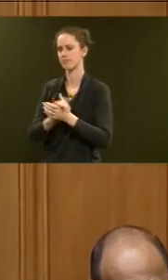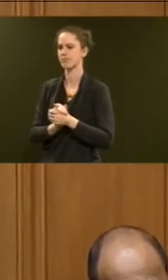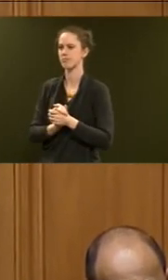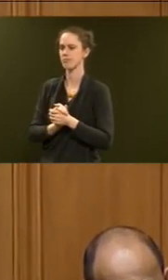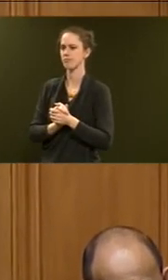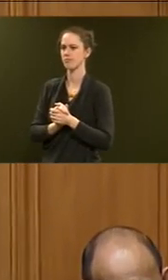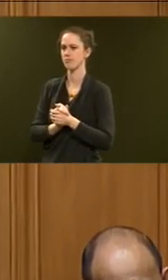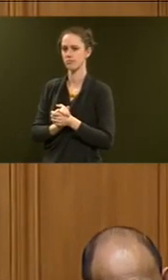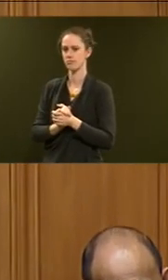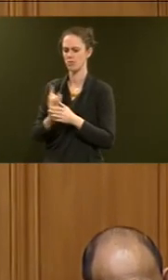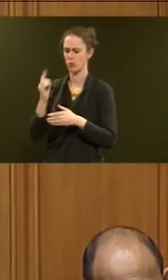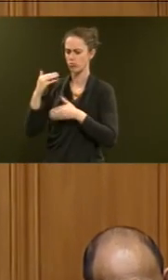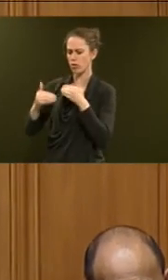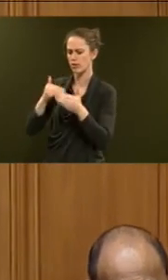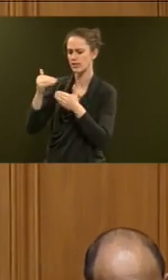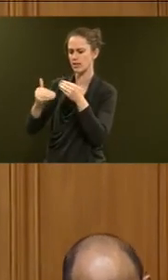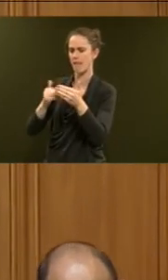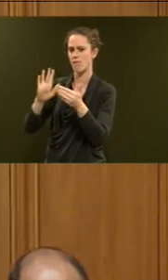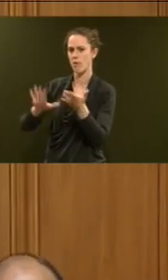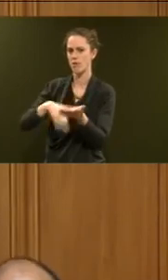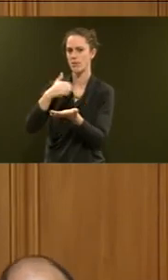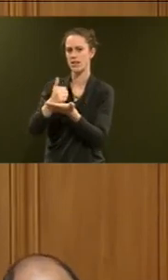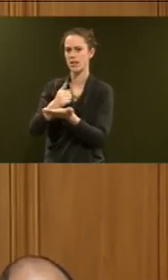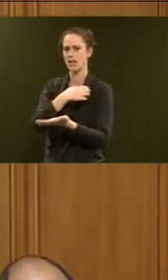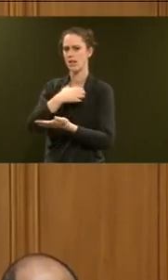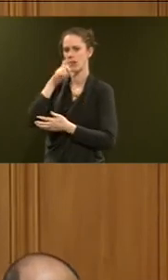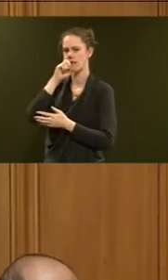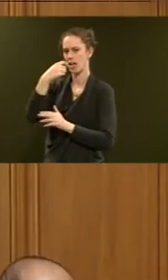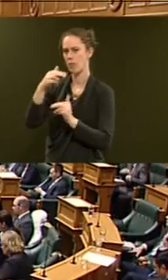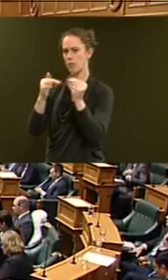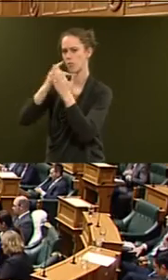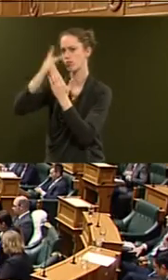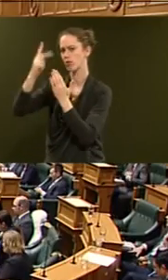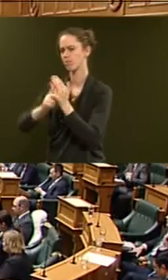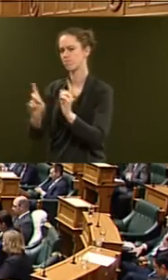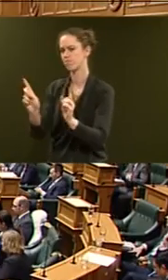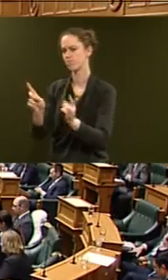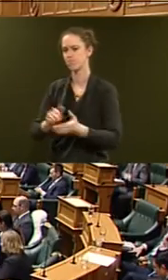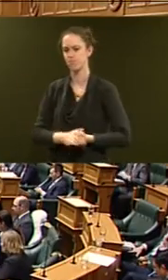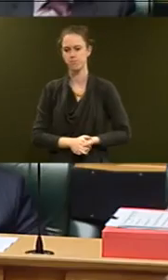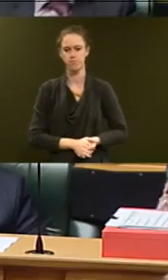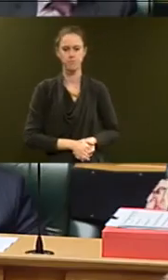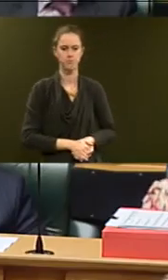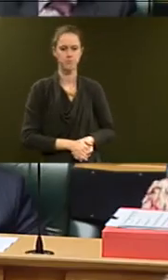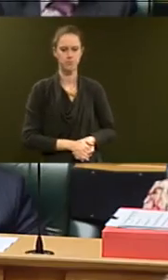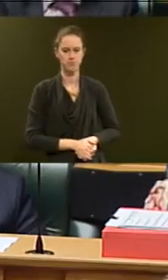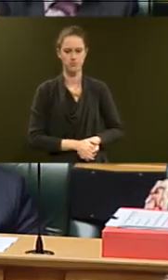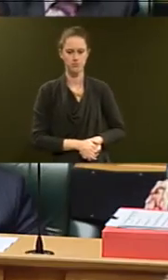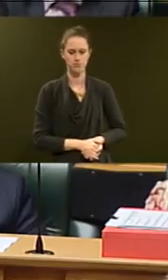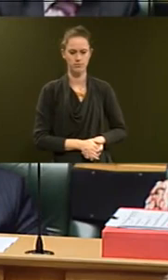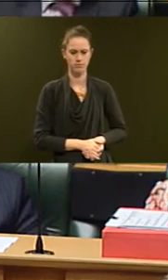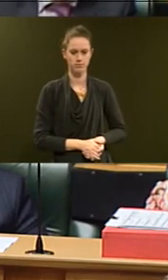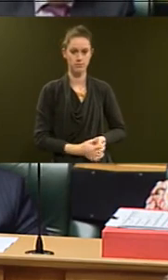progress, if any, has been made in implementing the Government's KiwiBuild programme? The Honourable Phil Twyford. Mr Speaker,